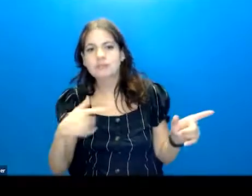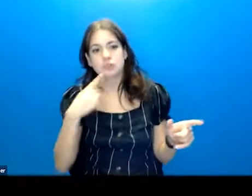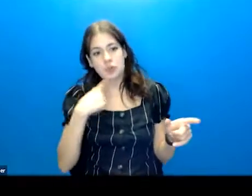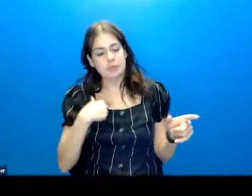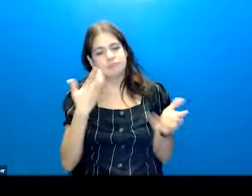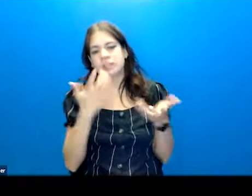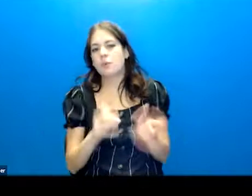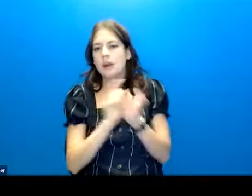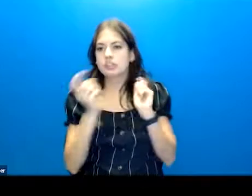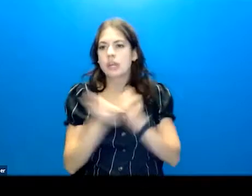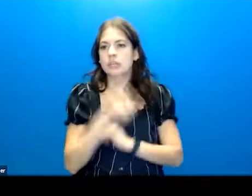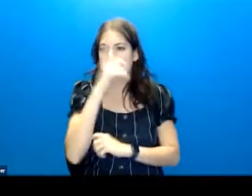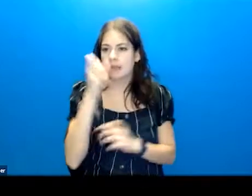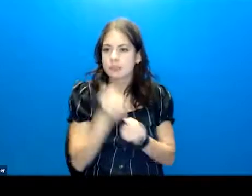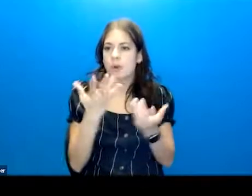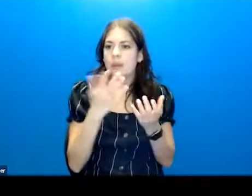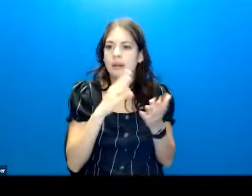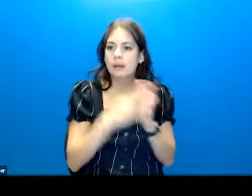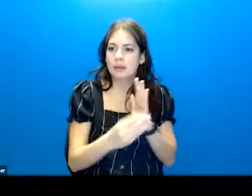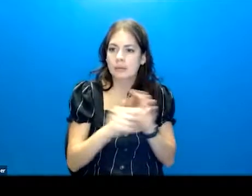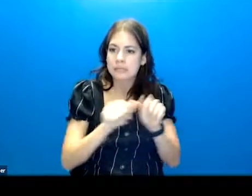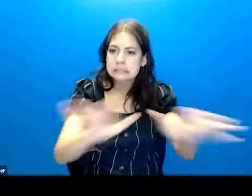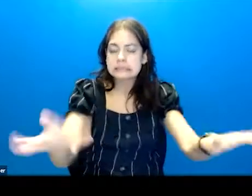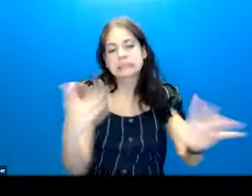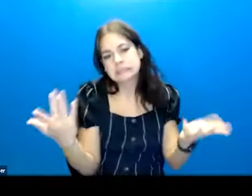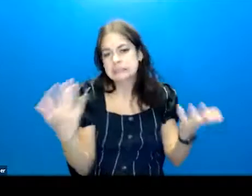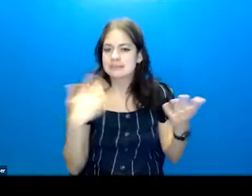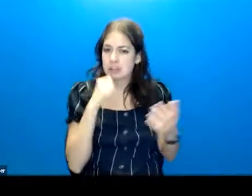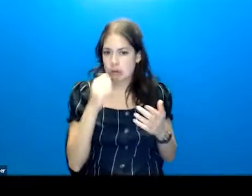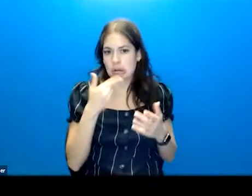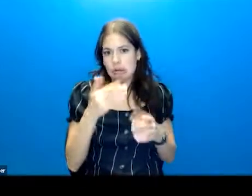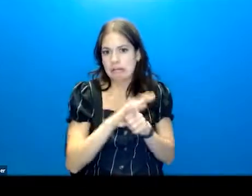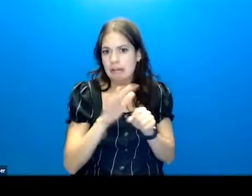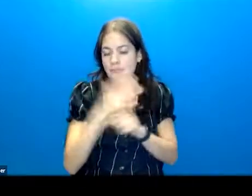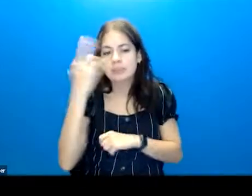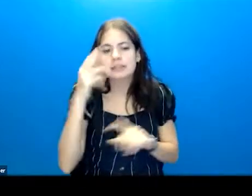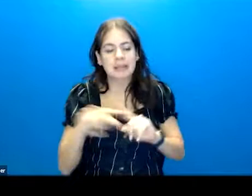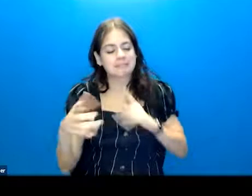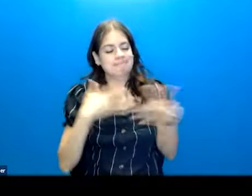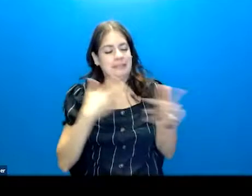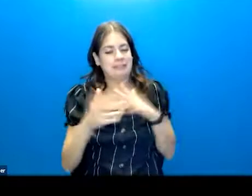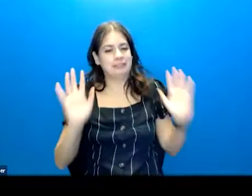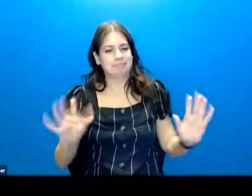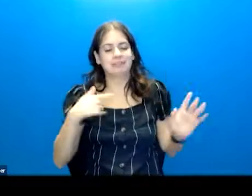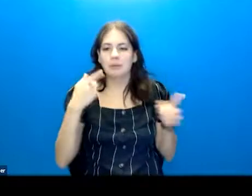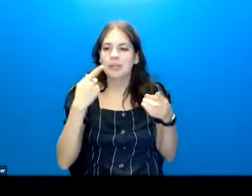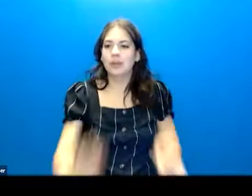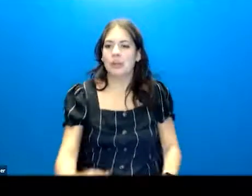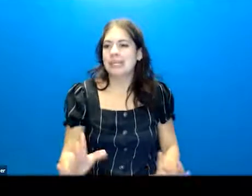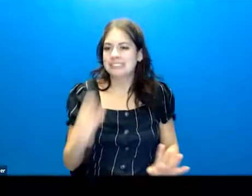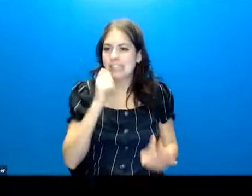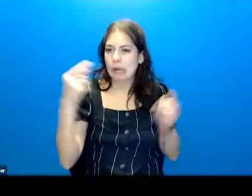change it because there's too many copies in circulation. was like, that's not a good enough reason. Whatever. So we agreed to disagree.